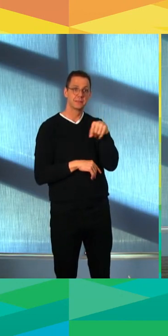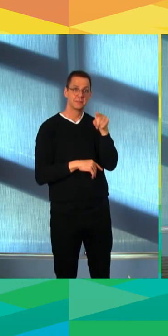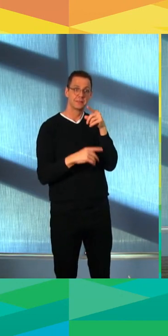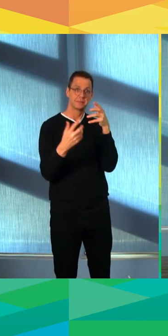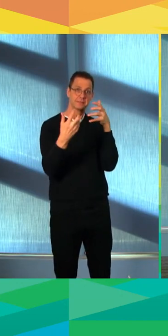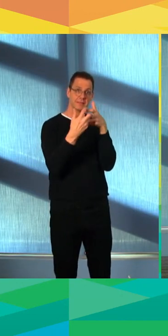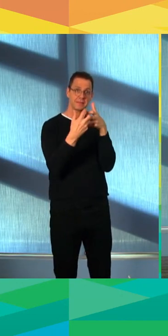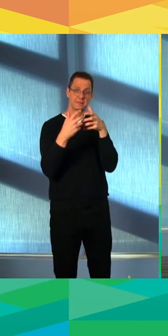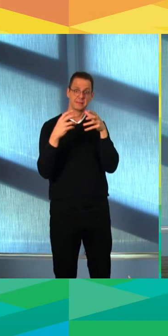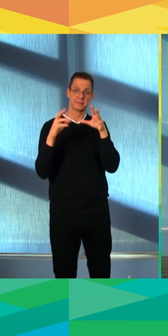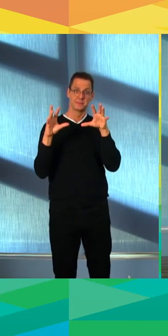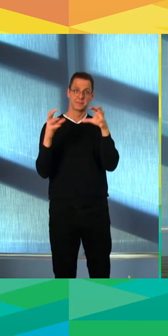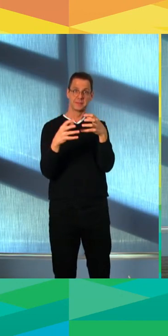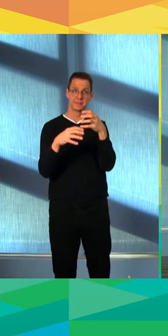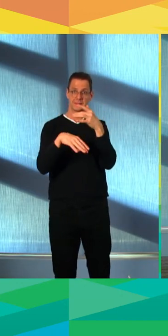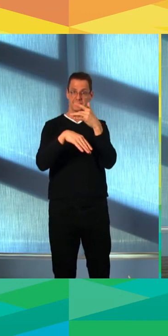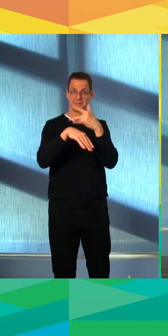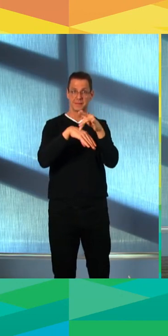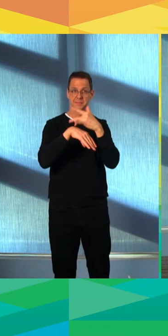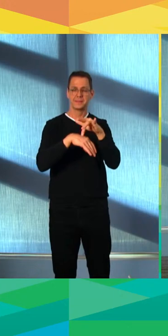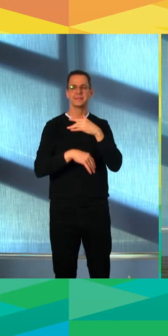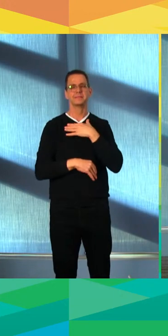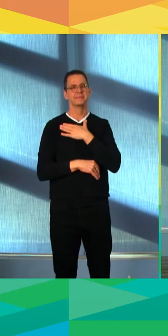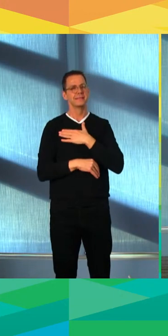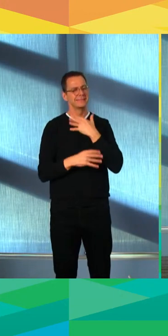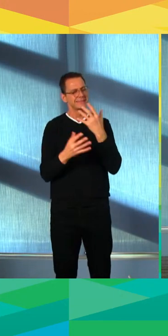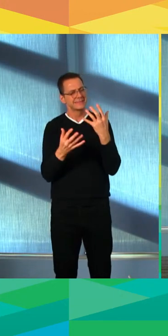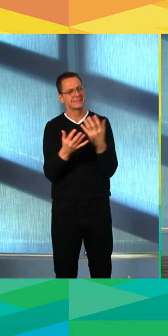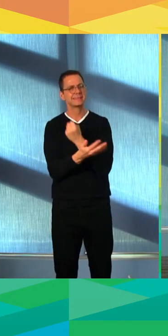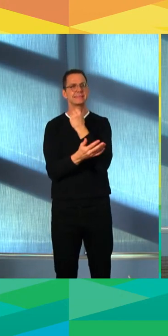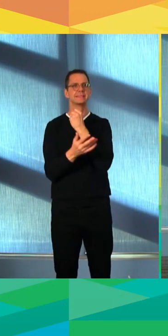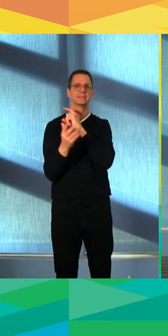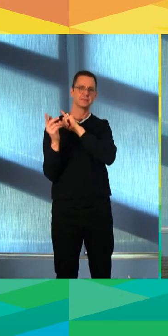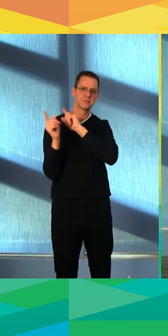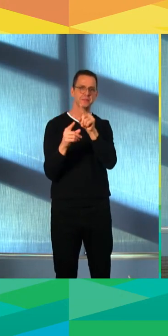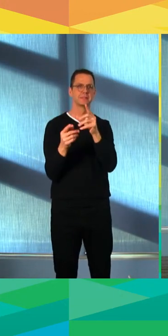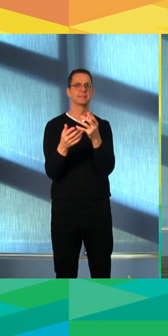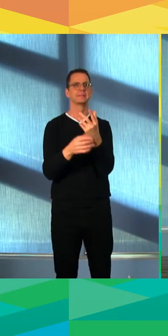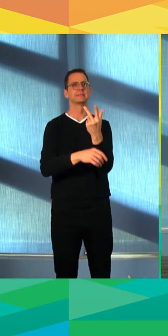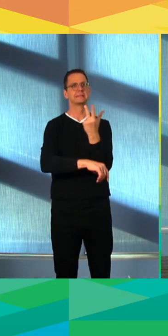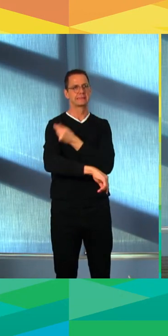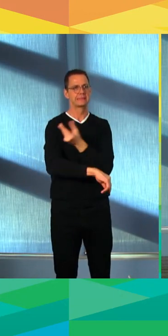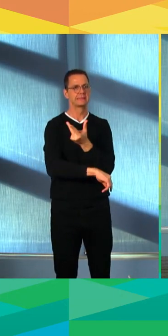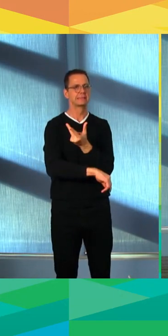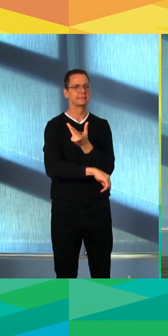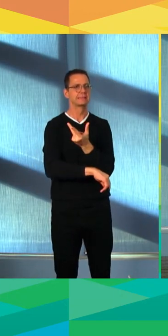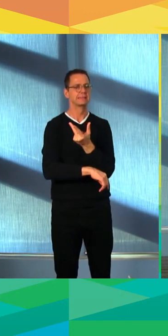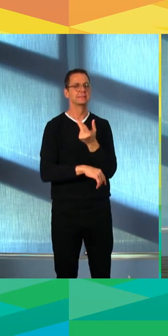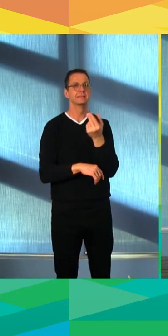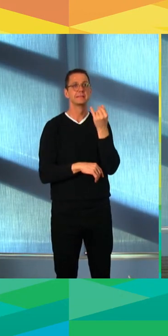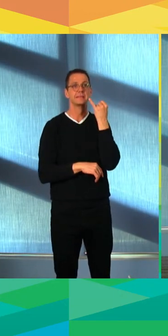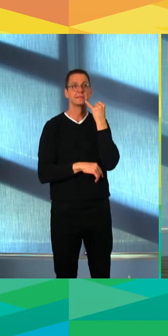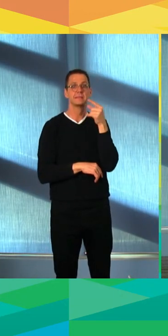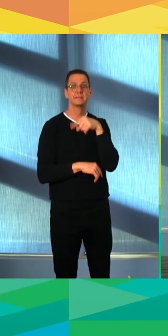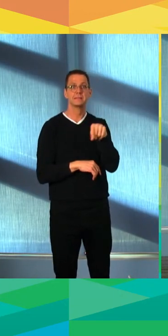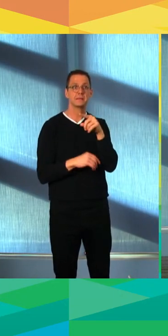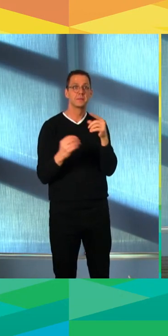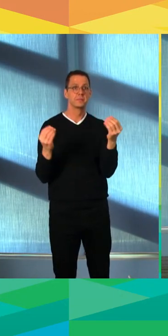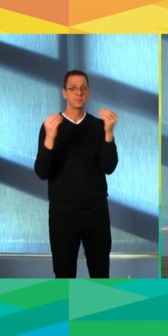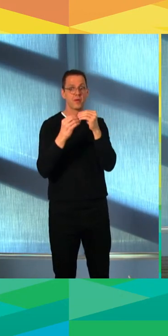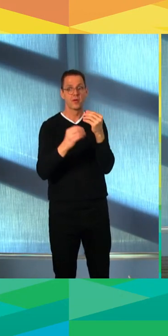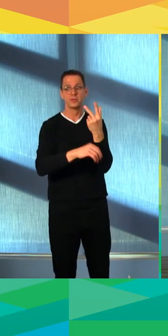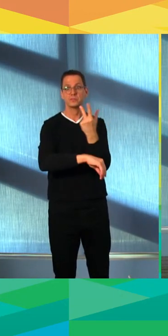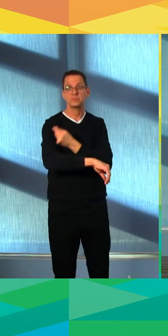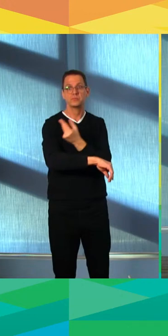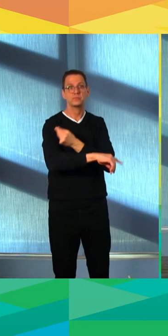mass immunization, the quicker restrictions can fall. It doesn't mean all restrictions